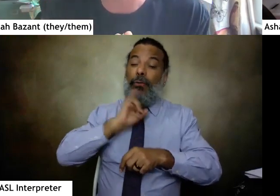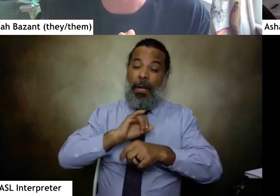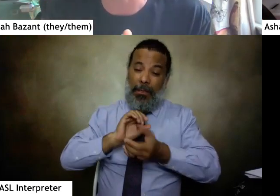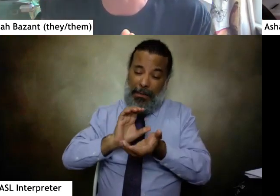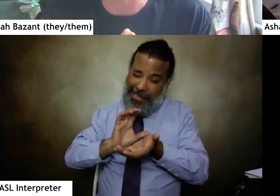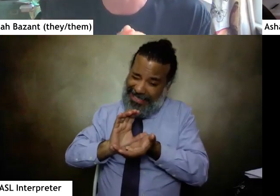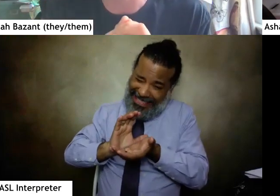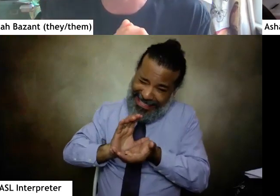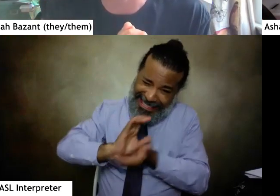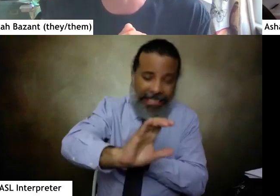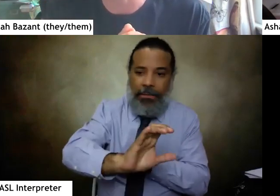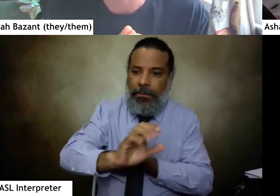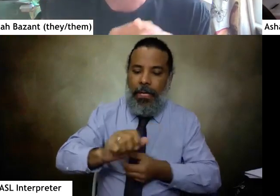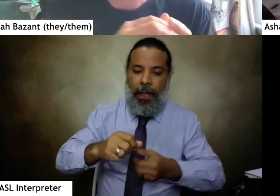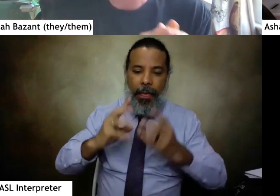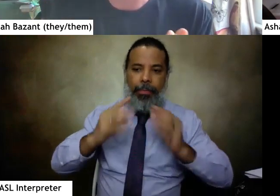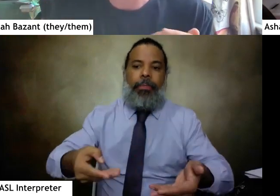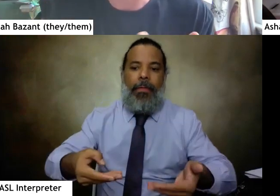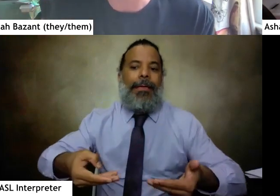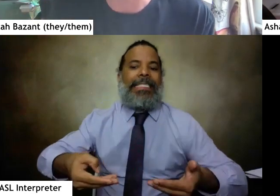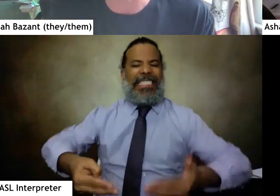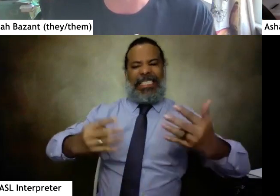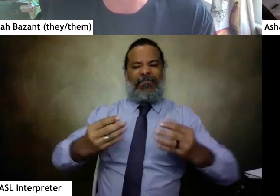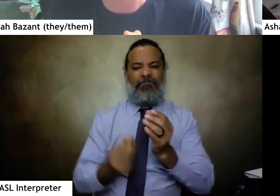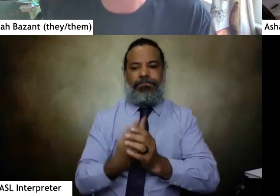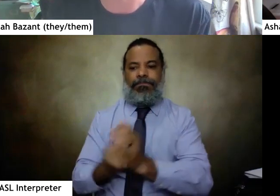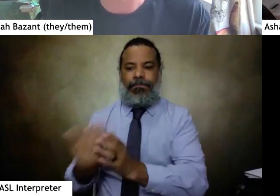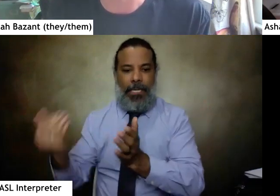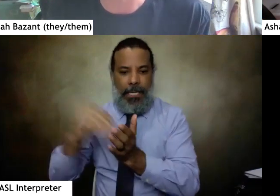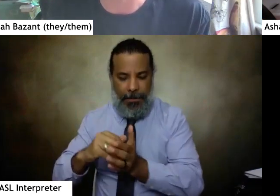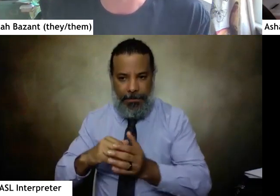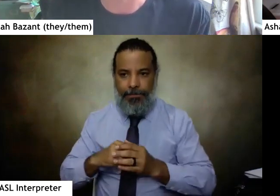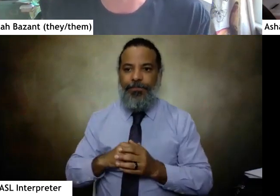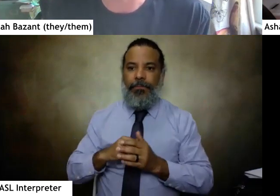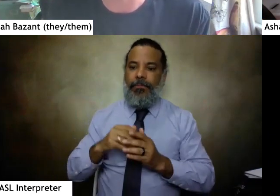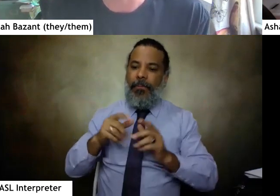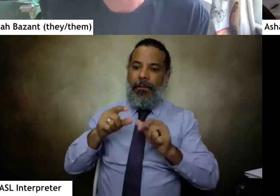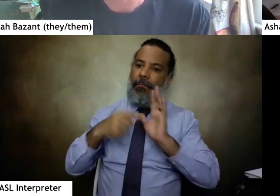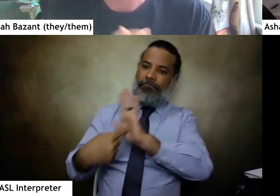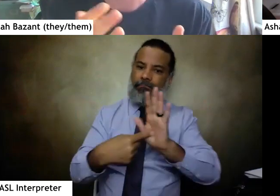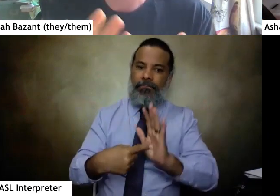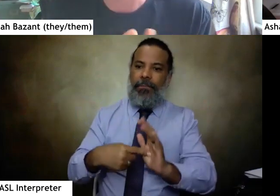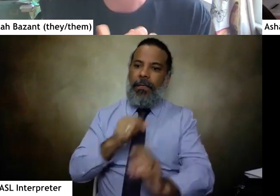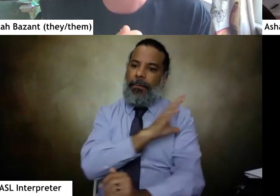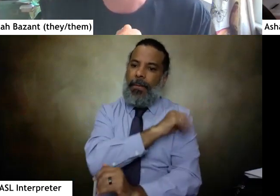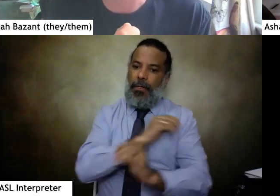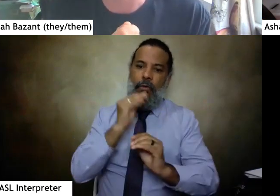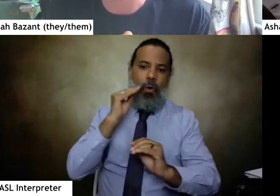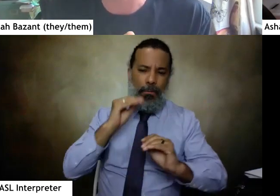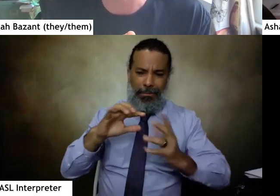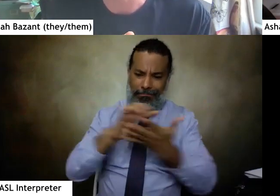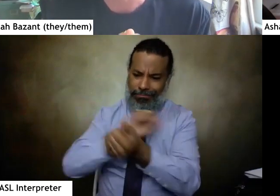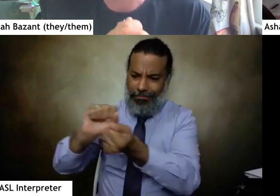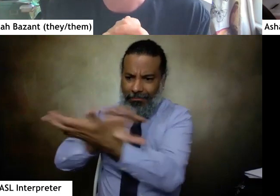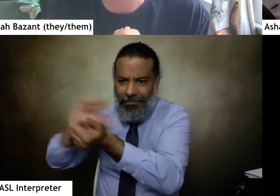flattened entire towns, and they show a ghost map of destroyed Palestinian homes. They inspire us that